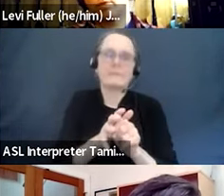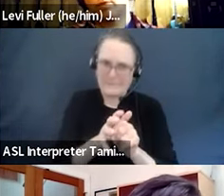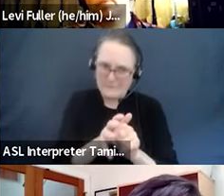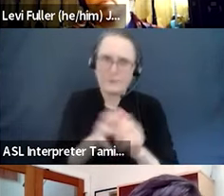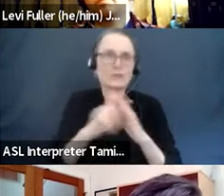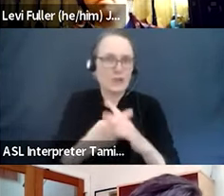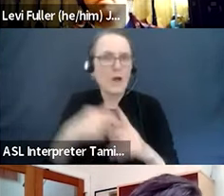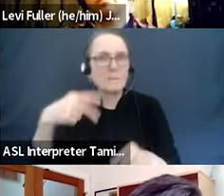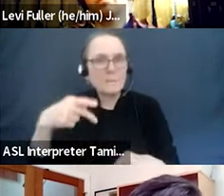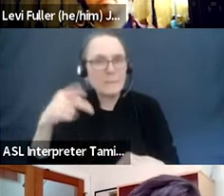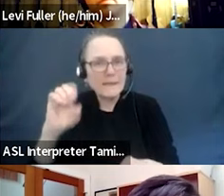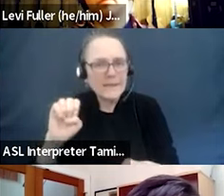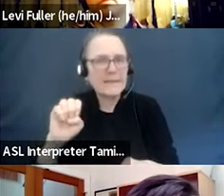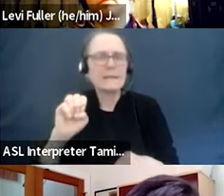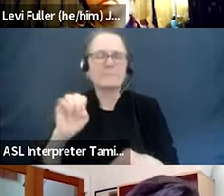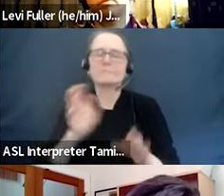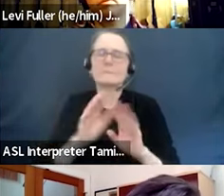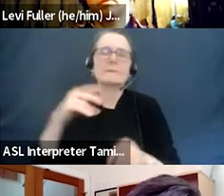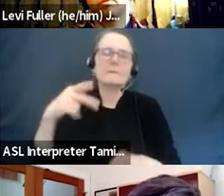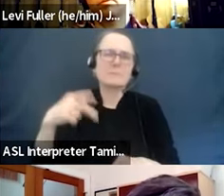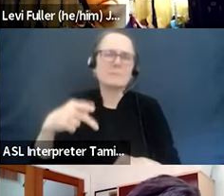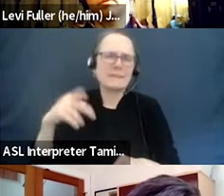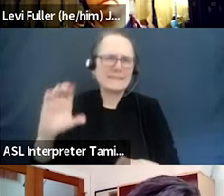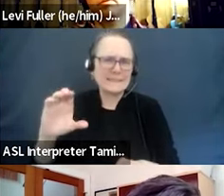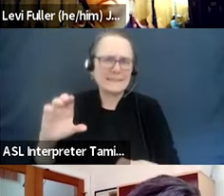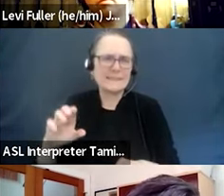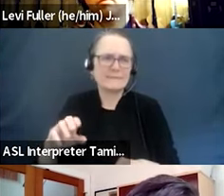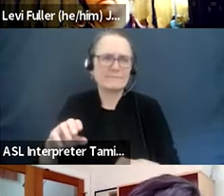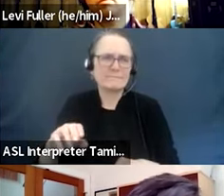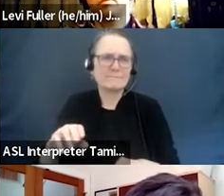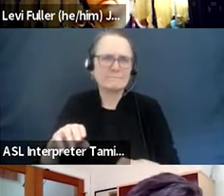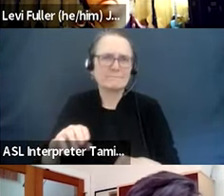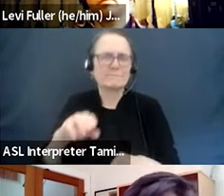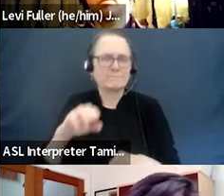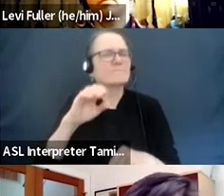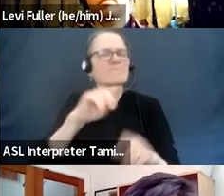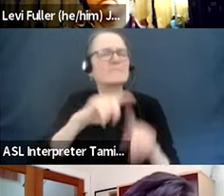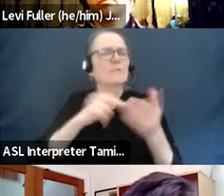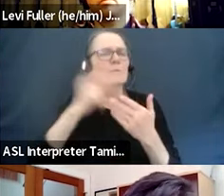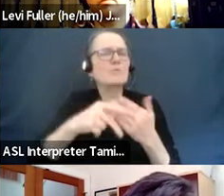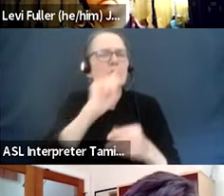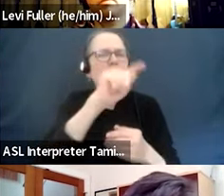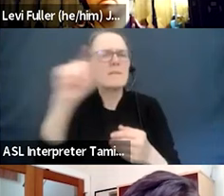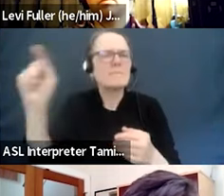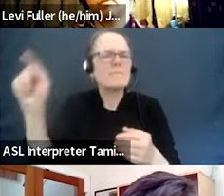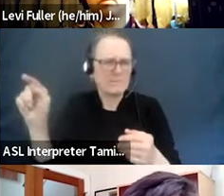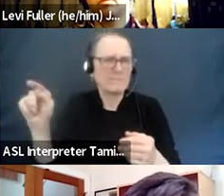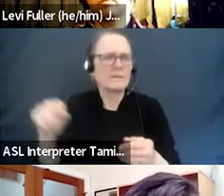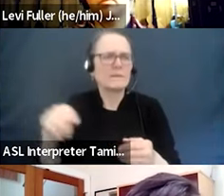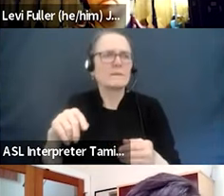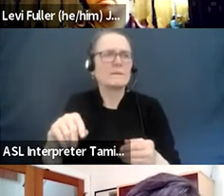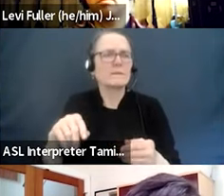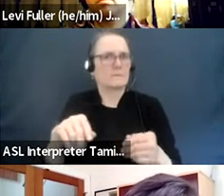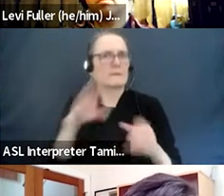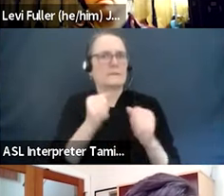resources to spend because it was a heavy, heavy lift, these applications. They were not designed with equity in mind, right?